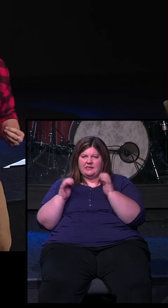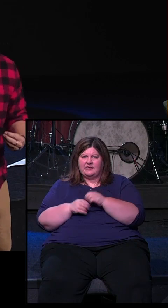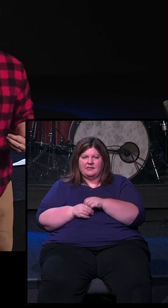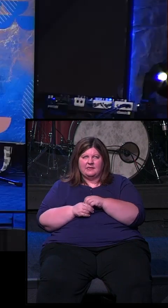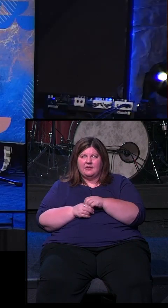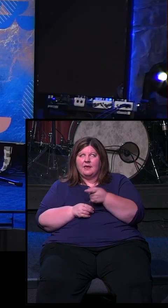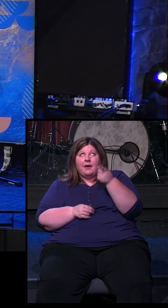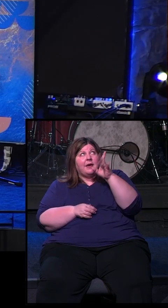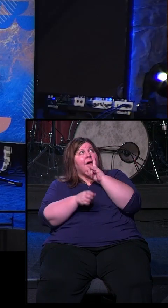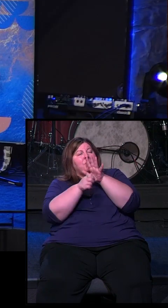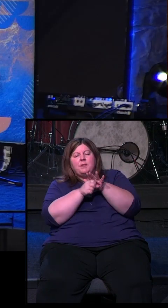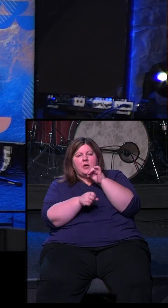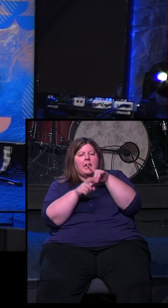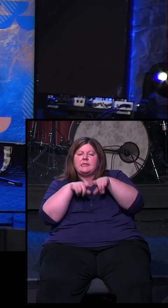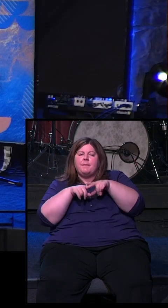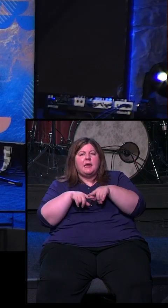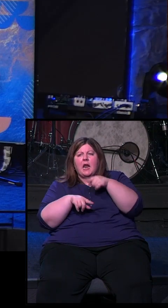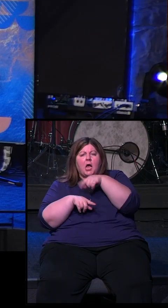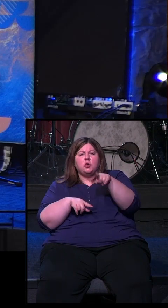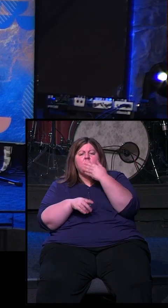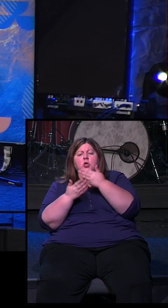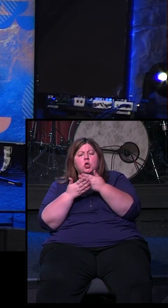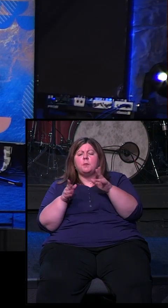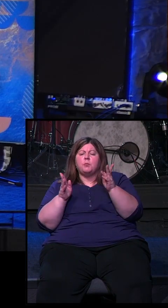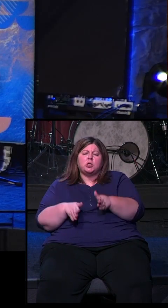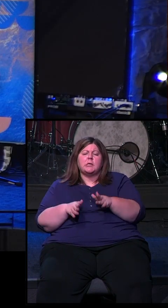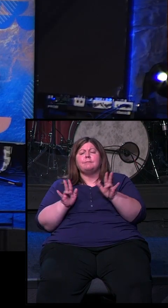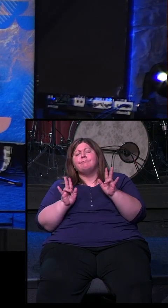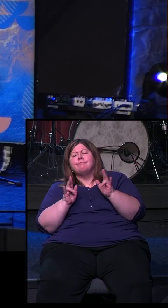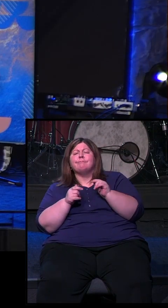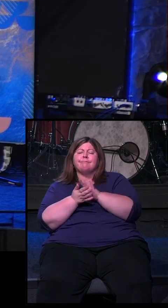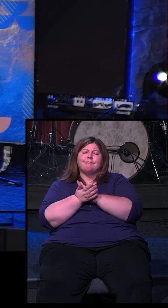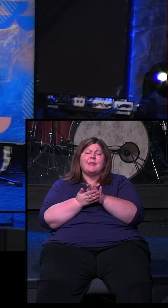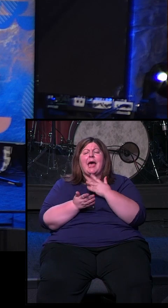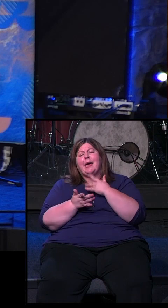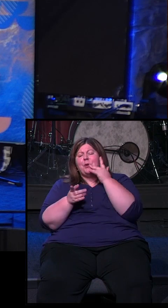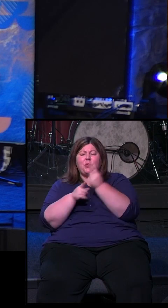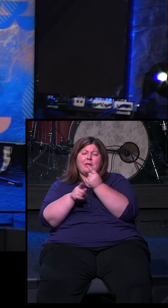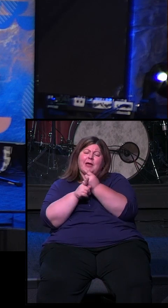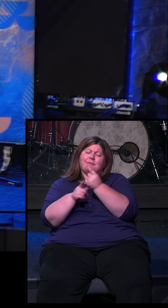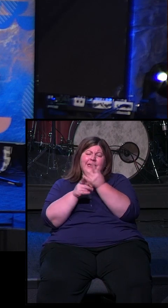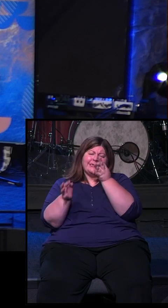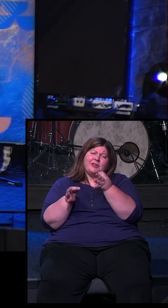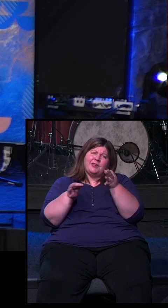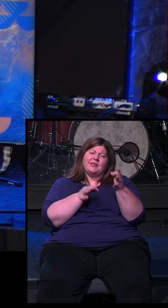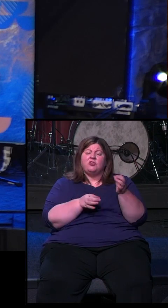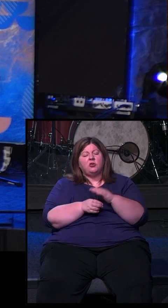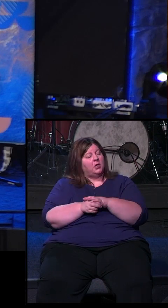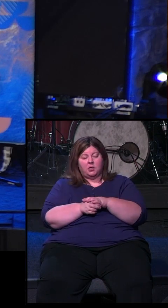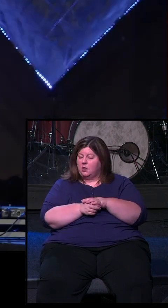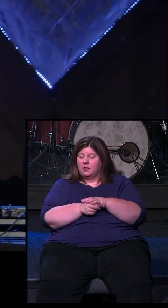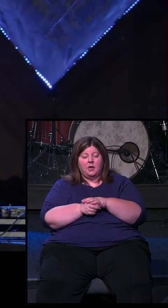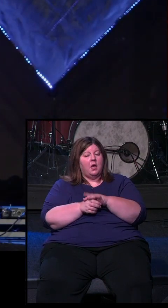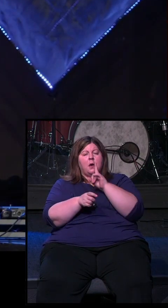promises of God are not true in your life because you're a good person. The promises of God are not true in your life because you make all the right decisions and avoid all the wrong ones. The promises of God are true